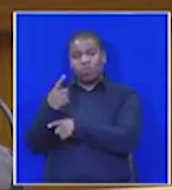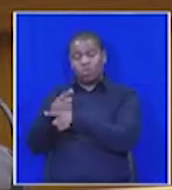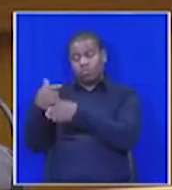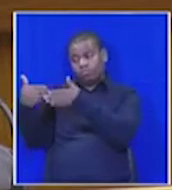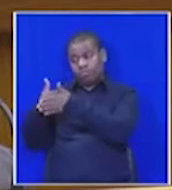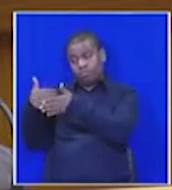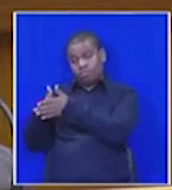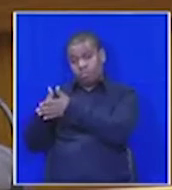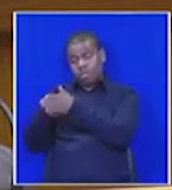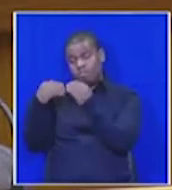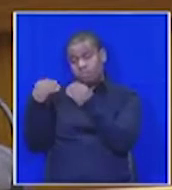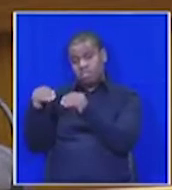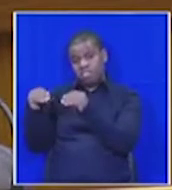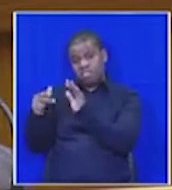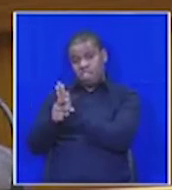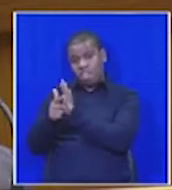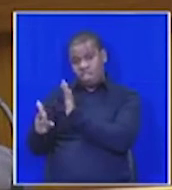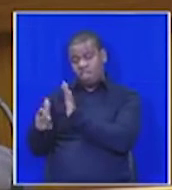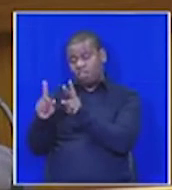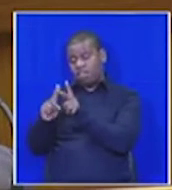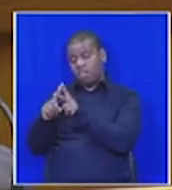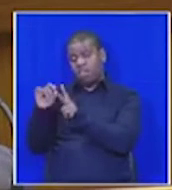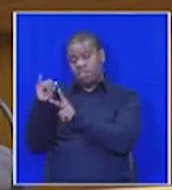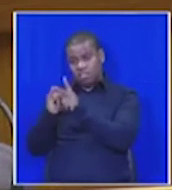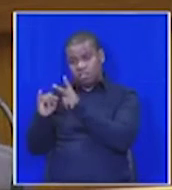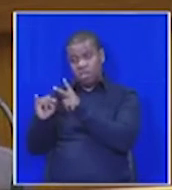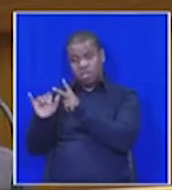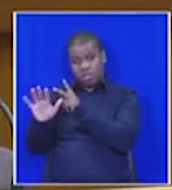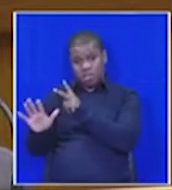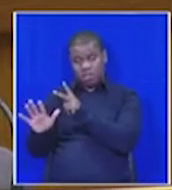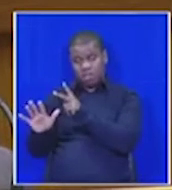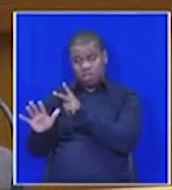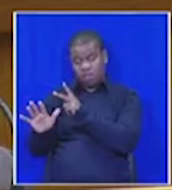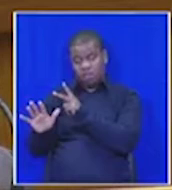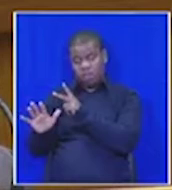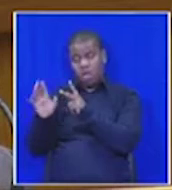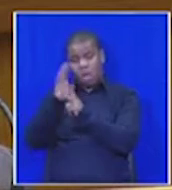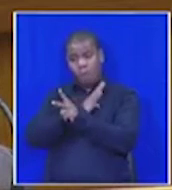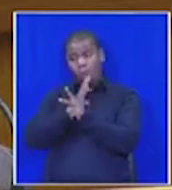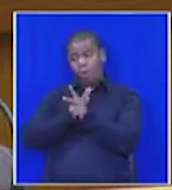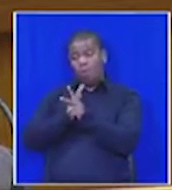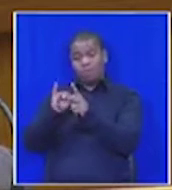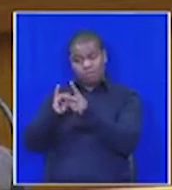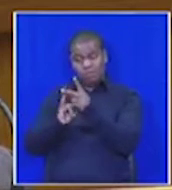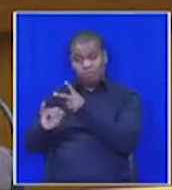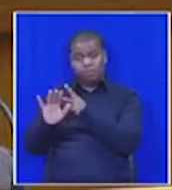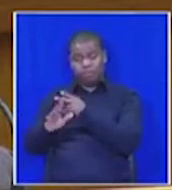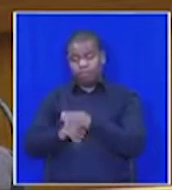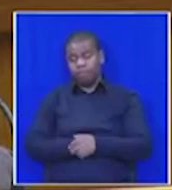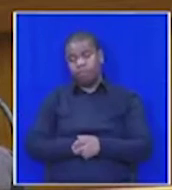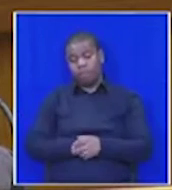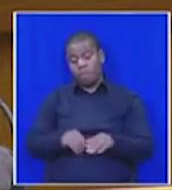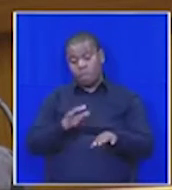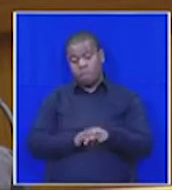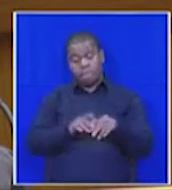Companies Act and independence of their boards. An interaction by our